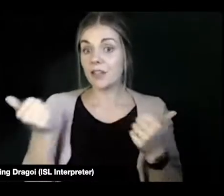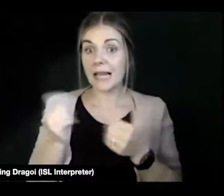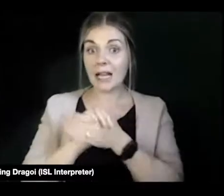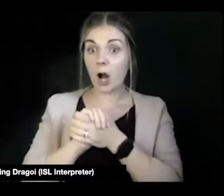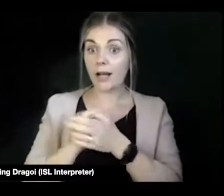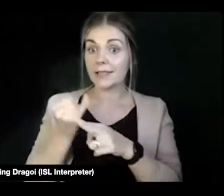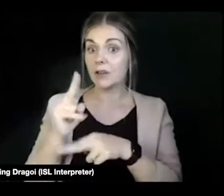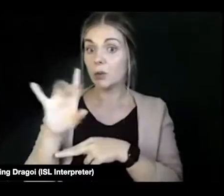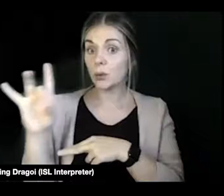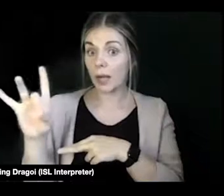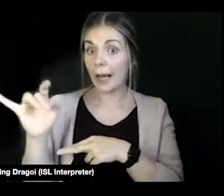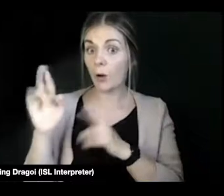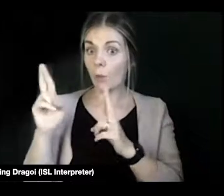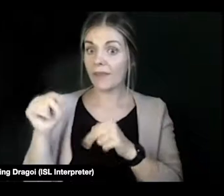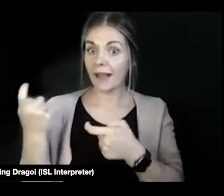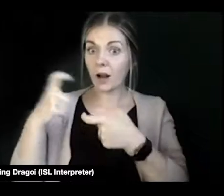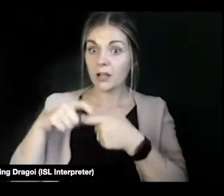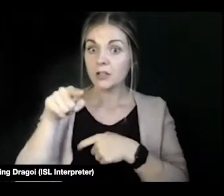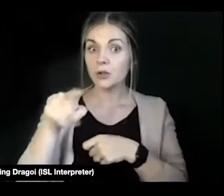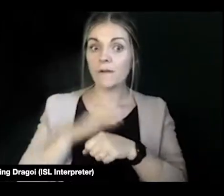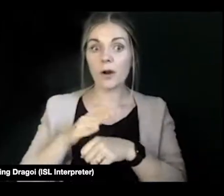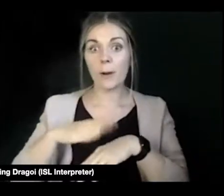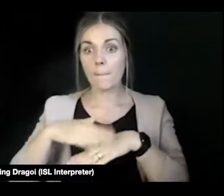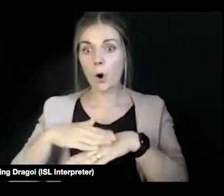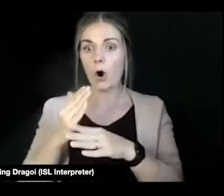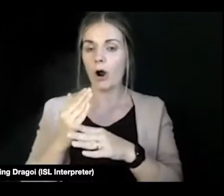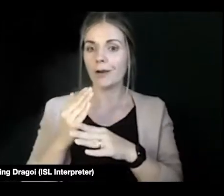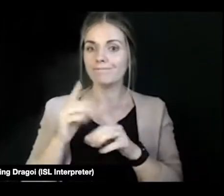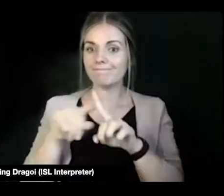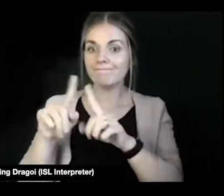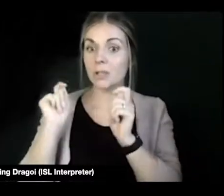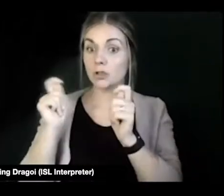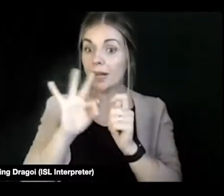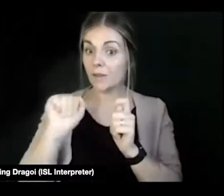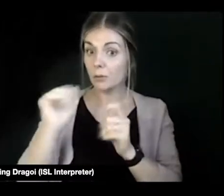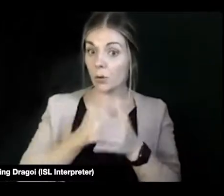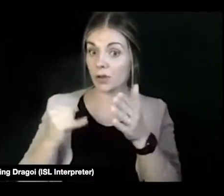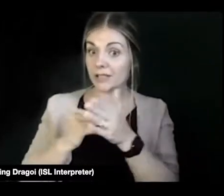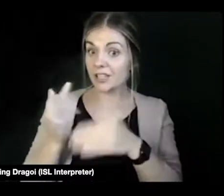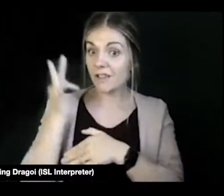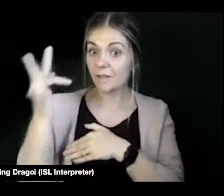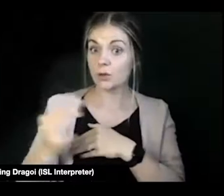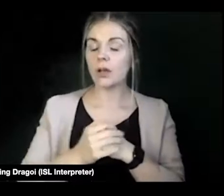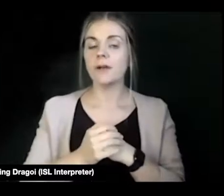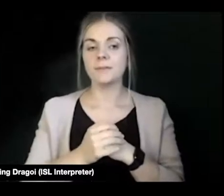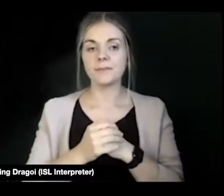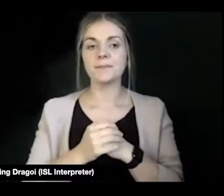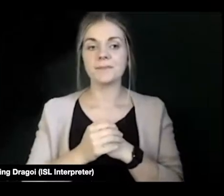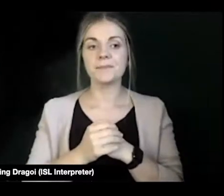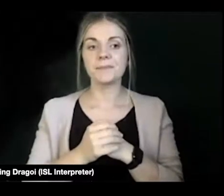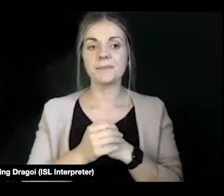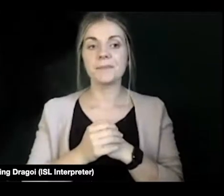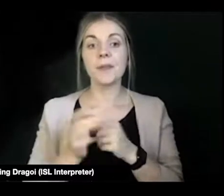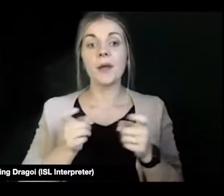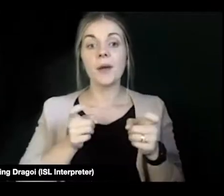in the UK for some more enhanced training in the future. So I promise